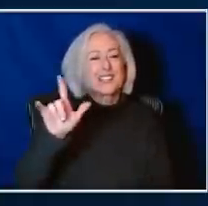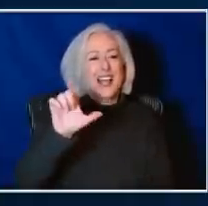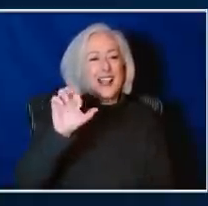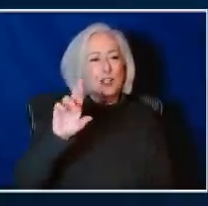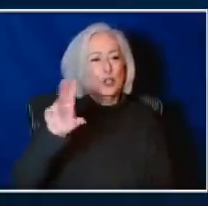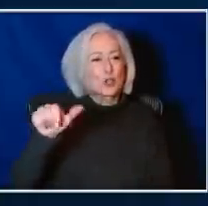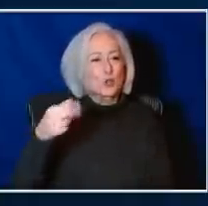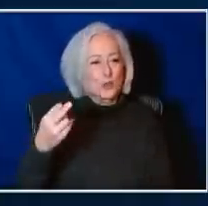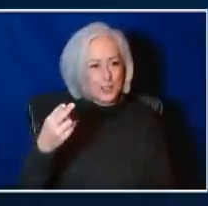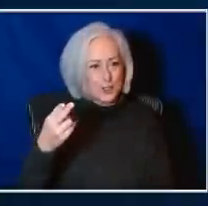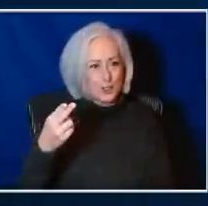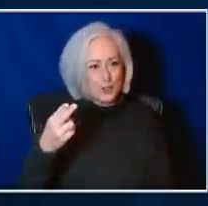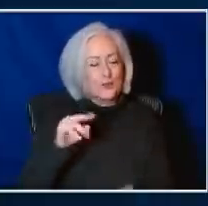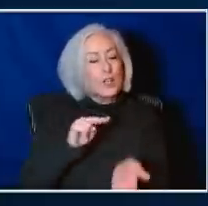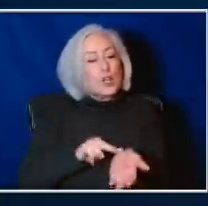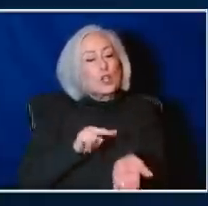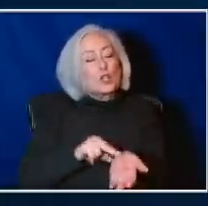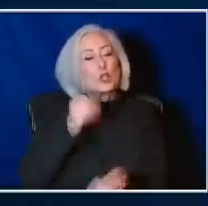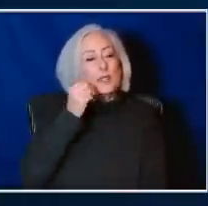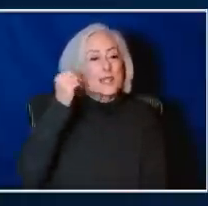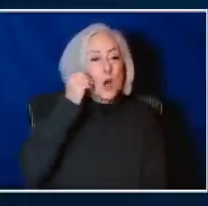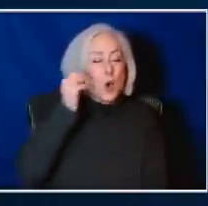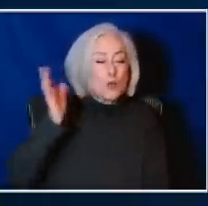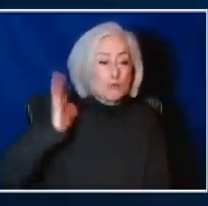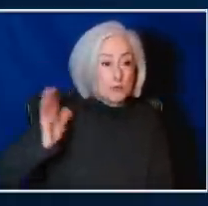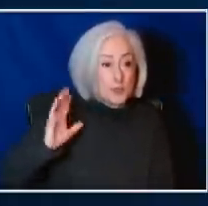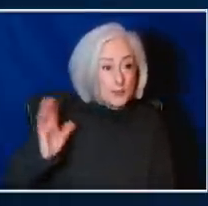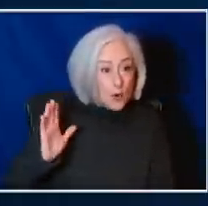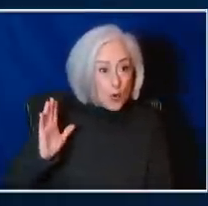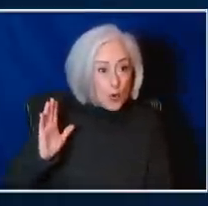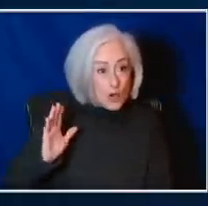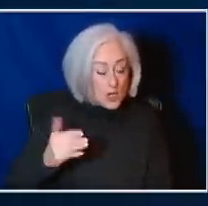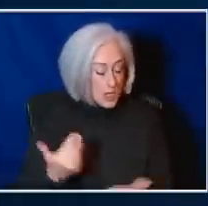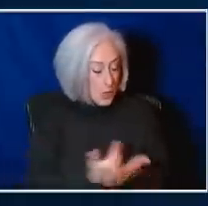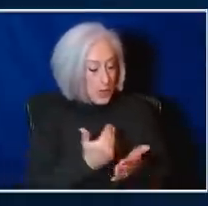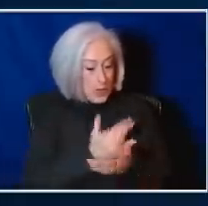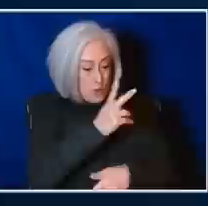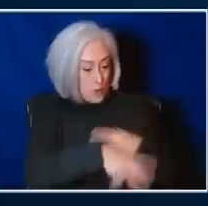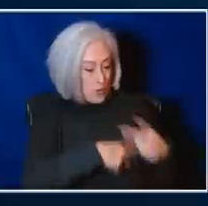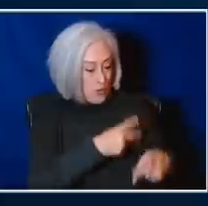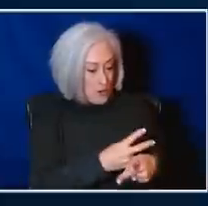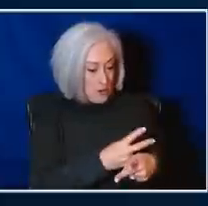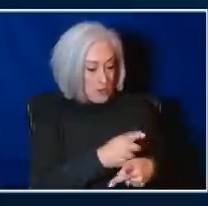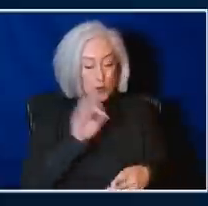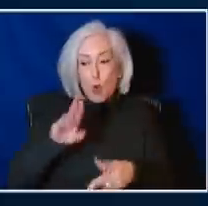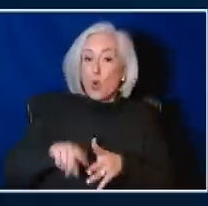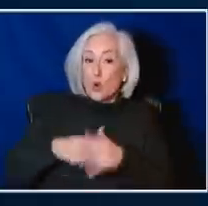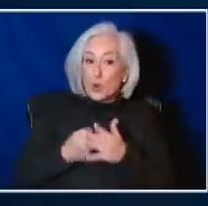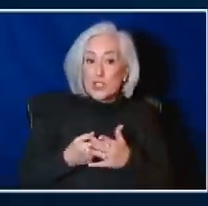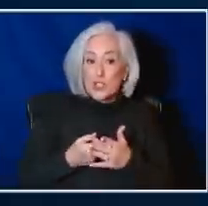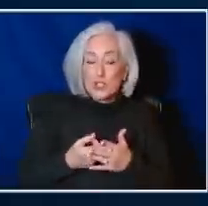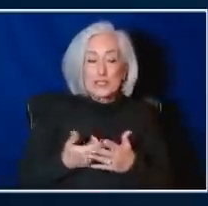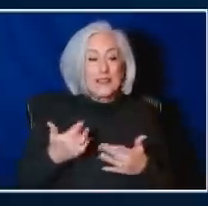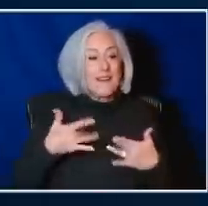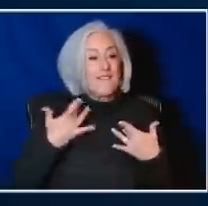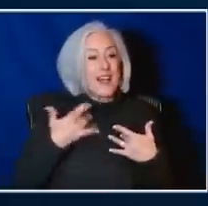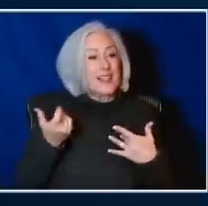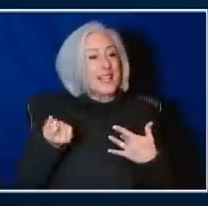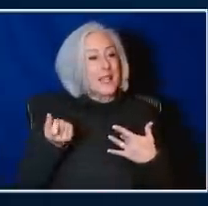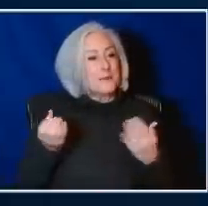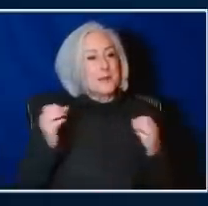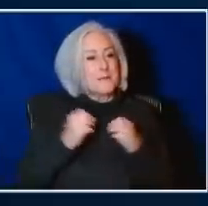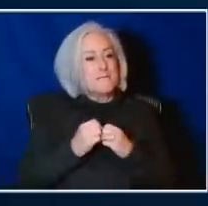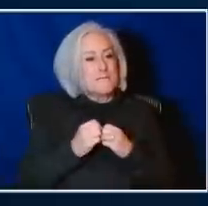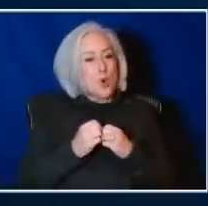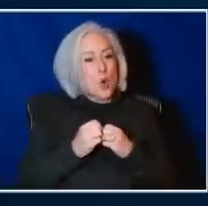homes in the past with these new variants or the original variant were left a little unprotected now that we have work visitation, which